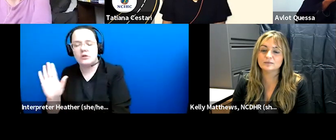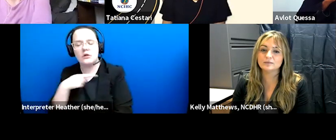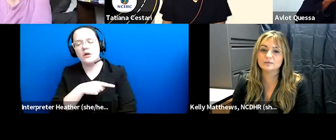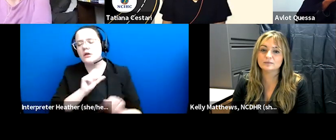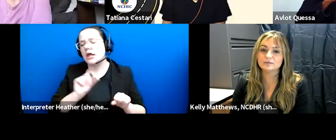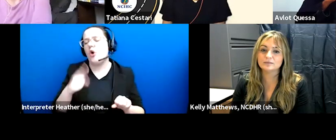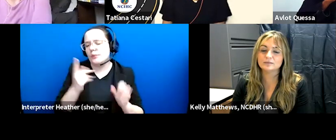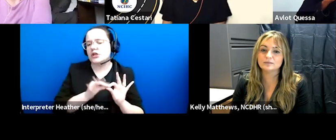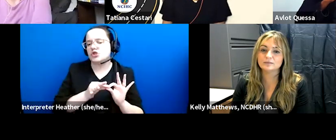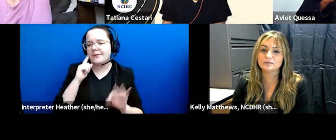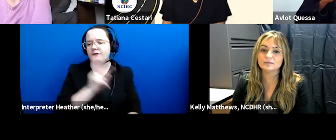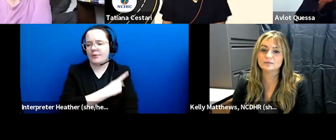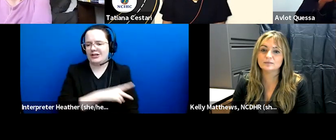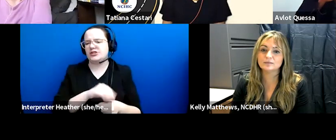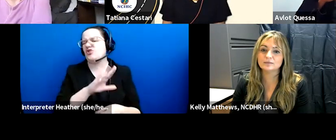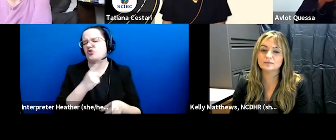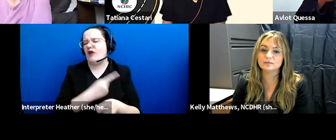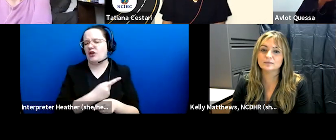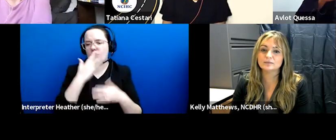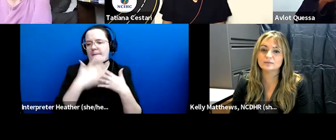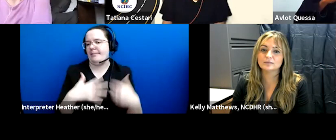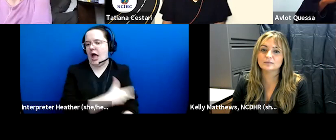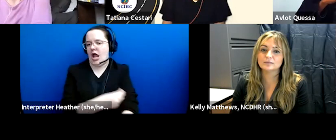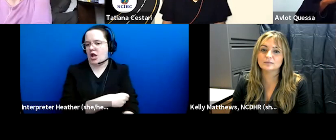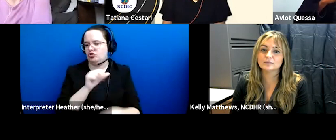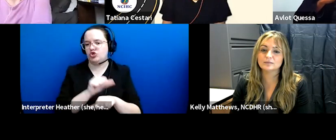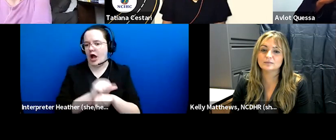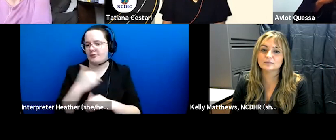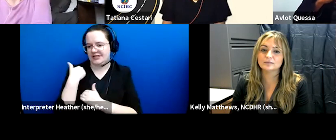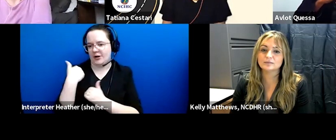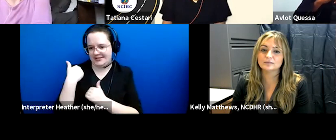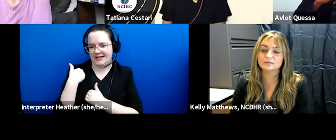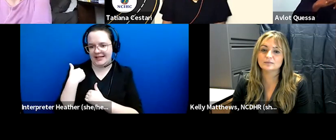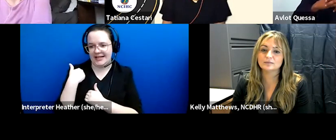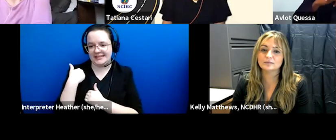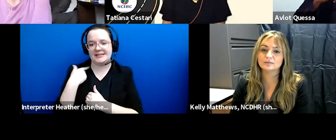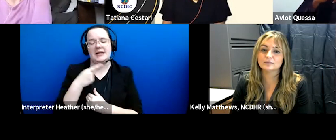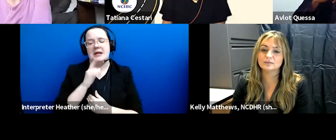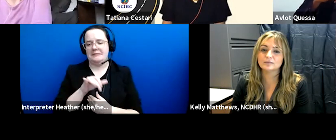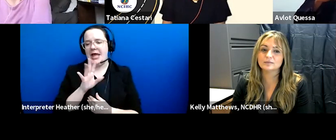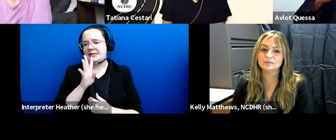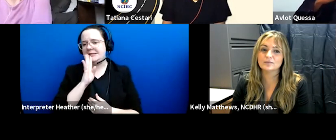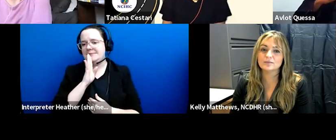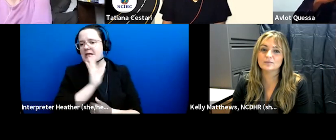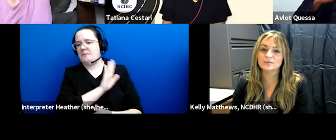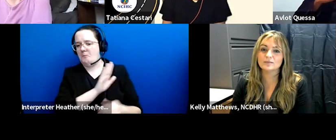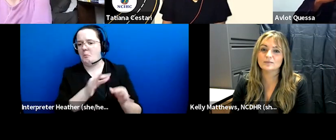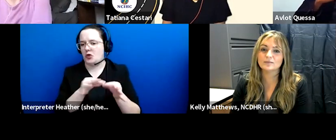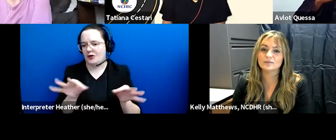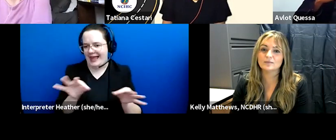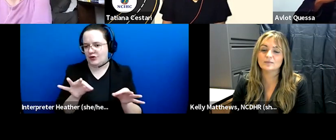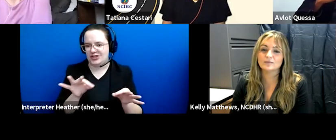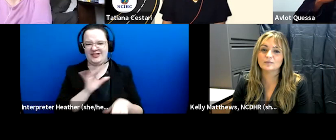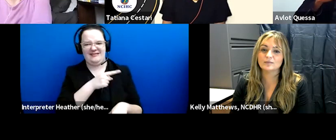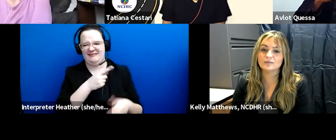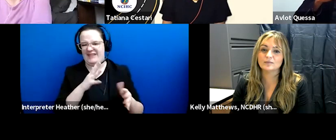in her regular blood drawing job responsibilities that speak the language that he or she have been assessed